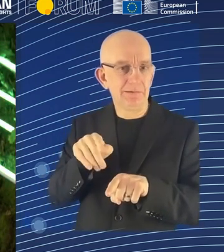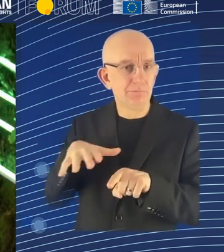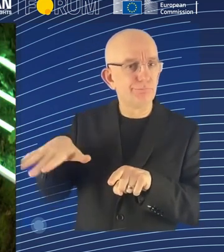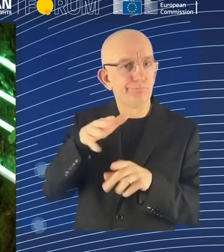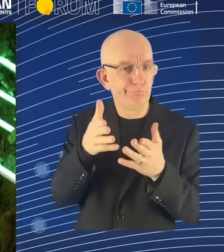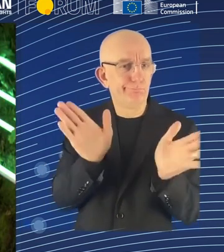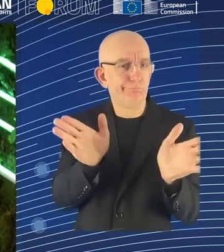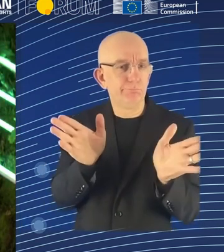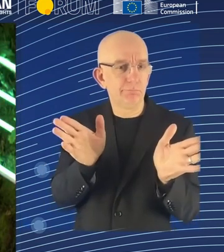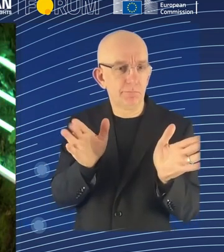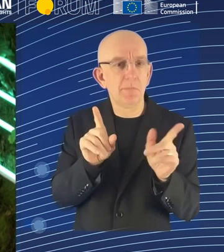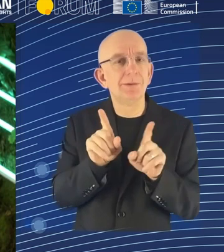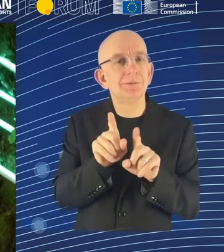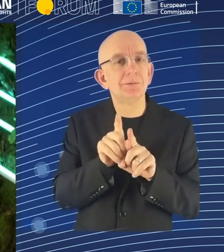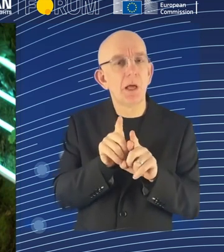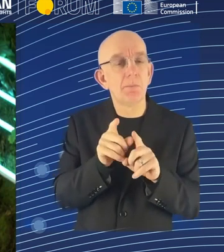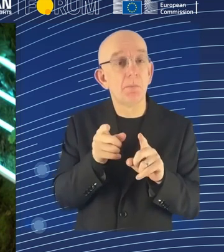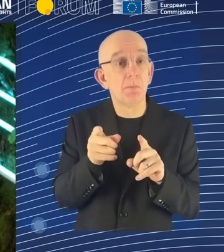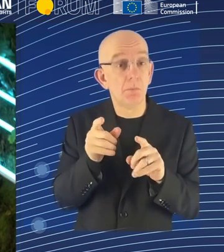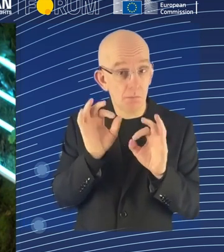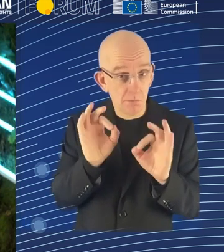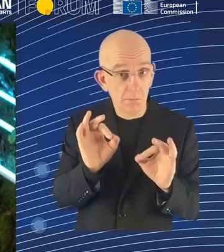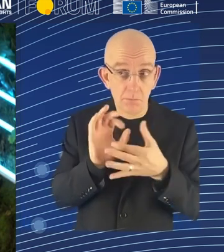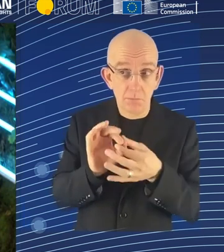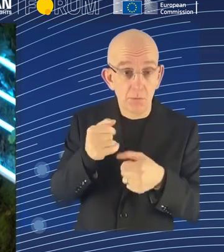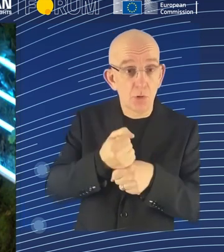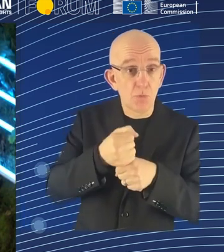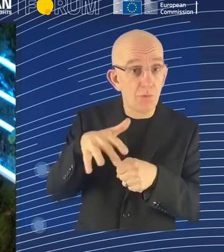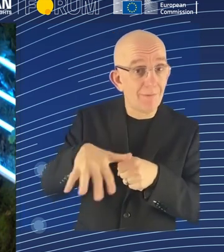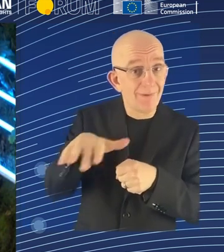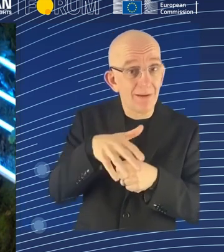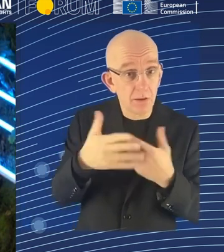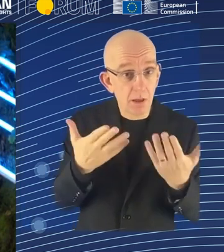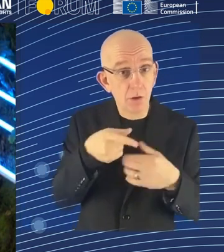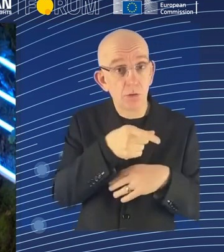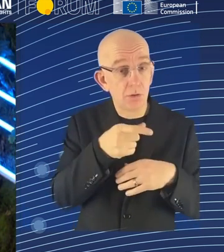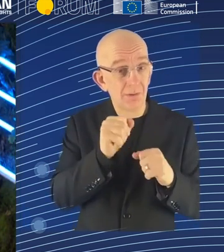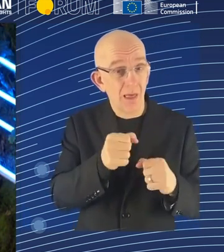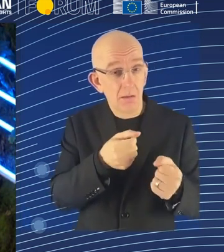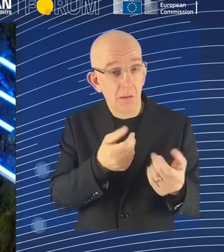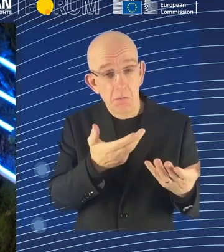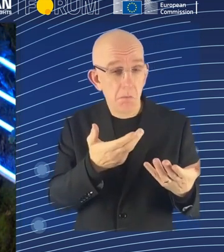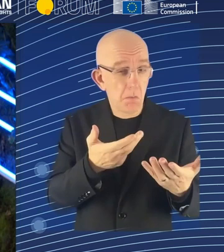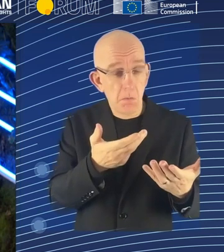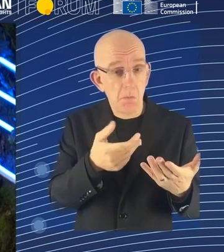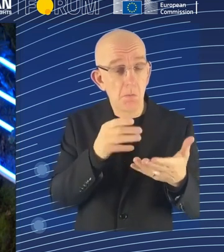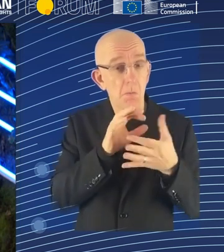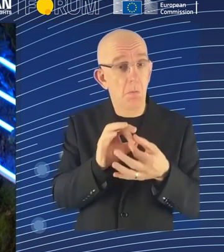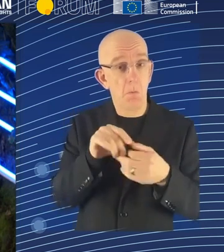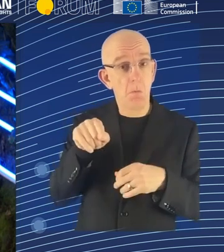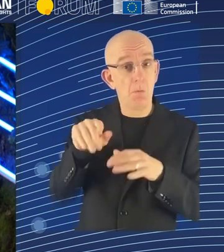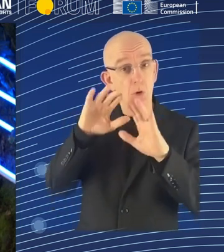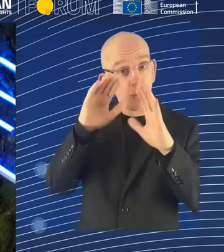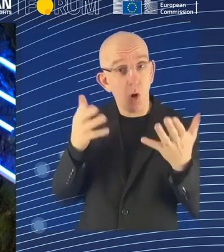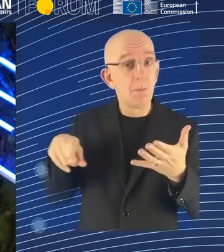you know, of having more harmonization in the way in which we look at this province? Are there risks, for example,